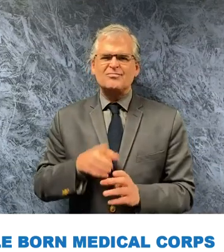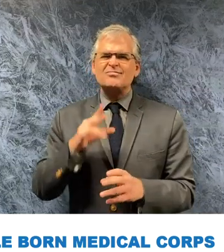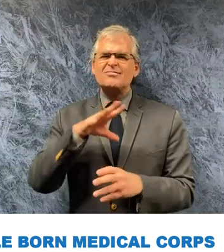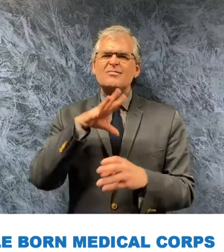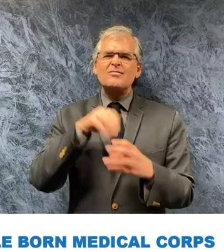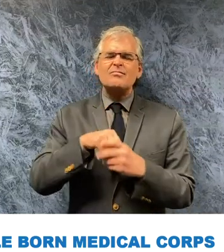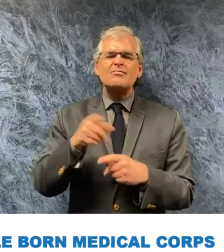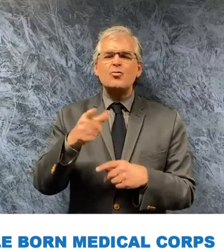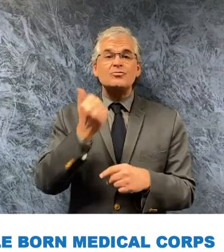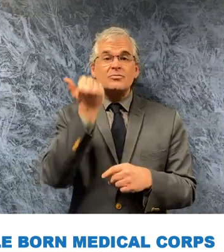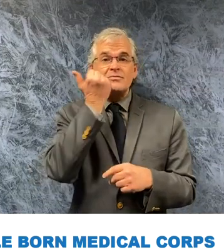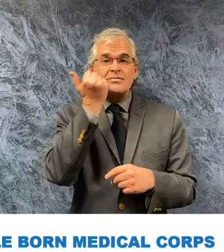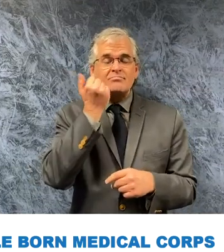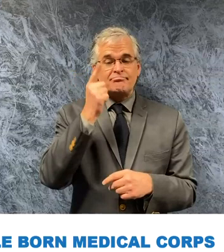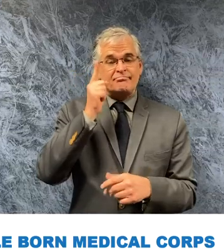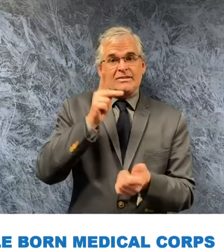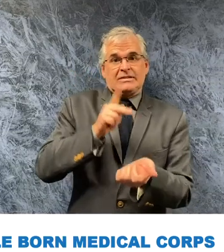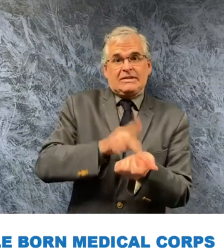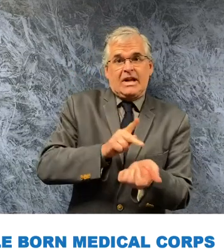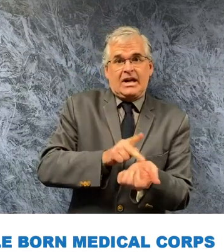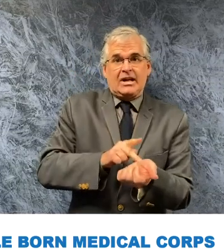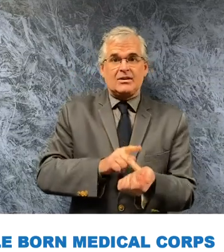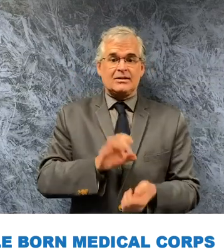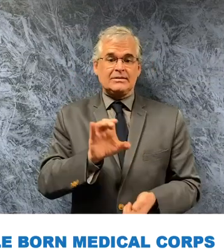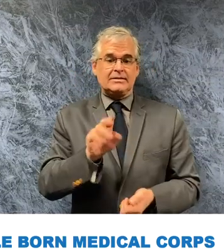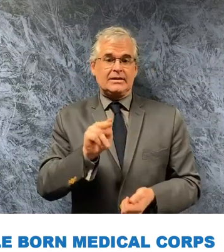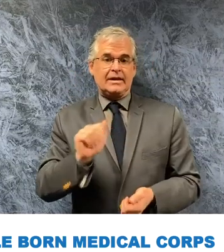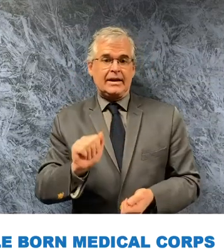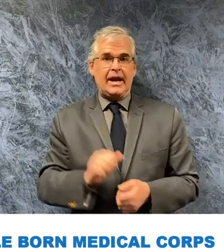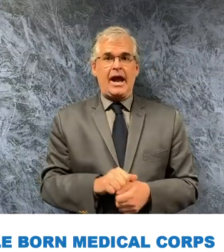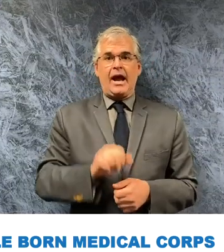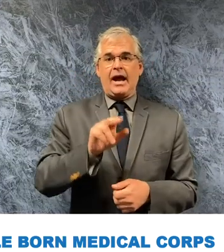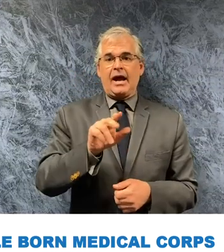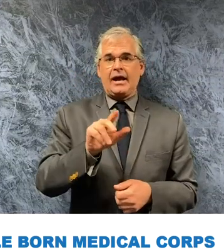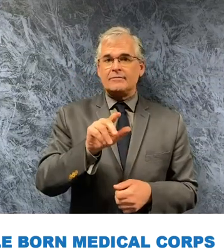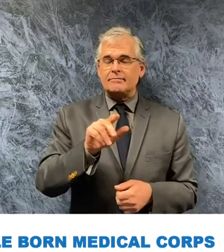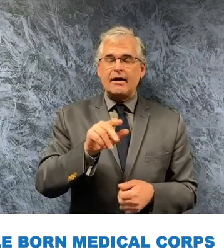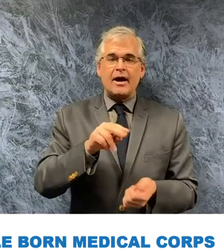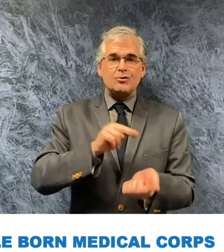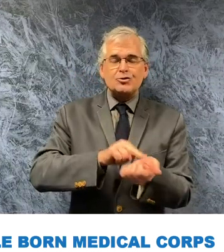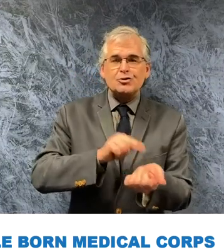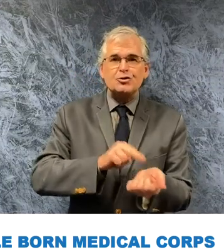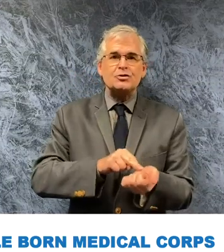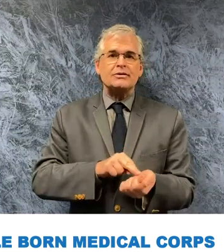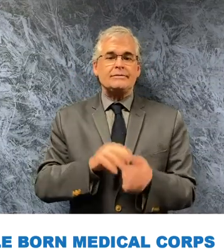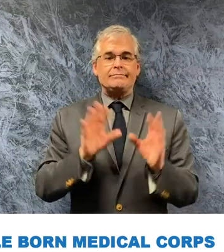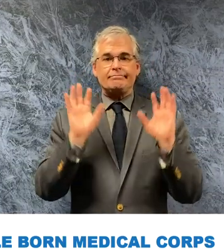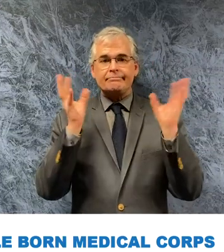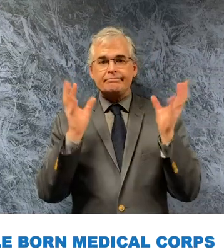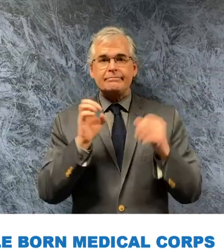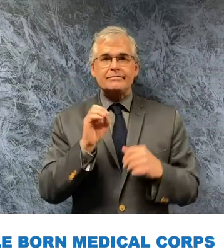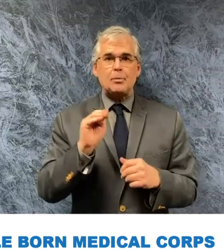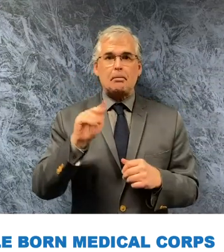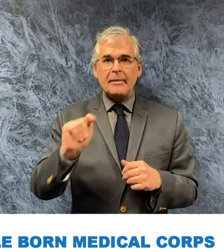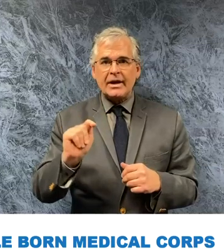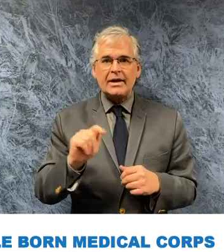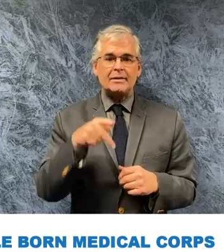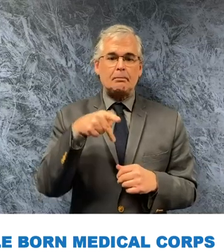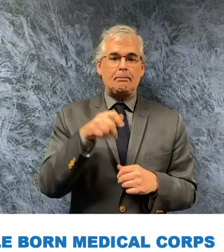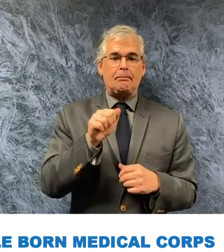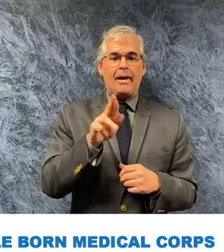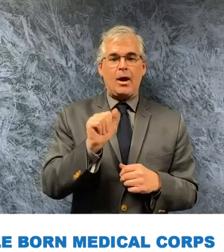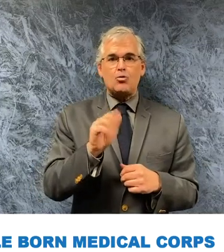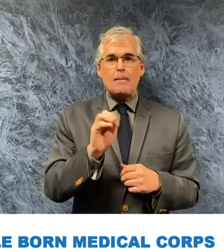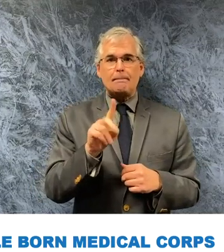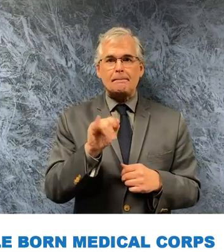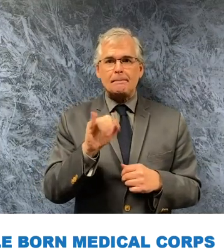dentists psychiatrists cnas lpns students emts and paramedics these volunteers